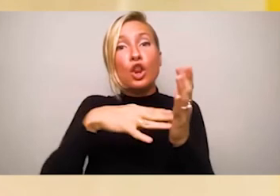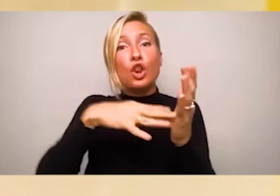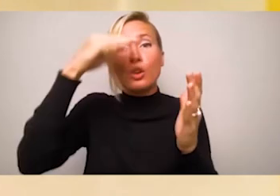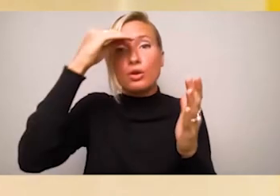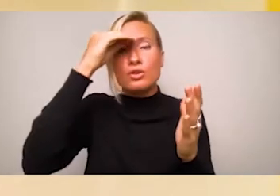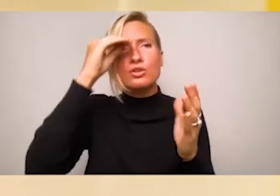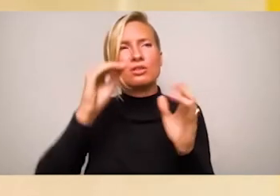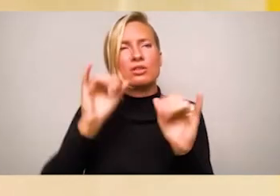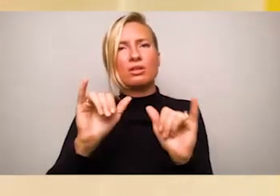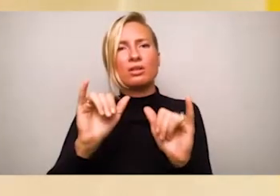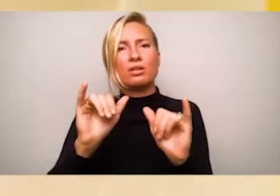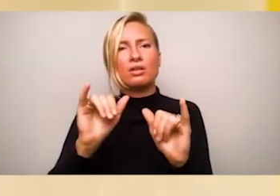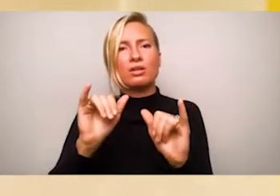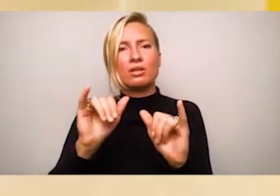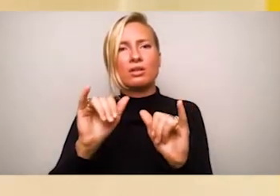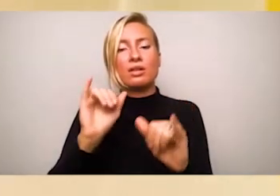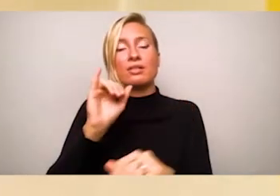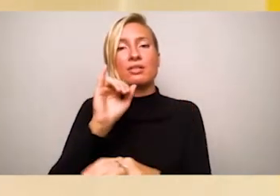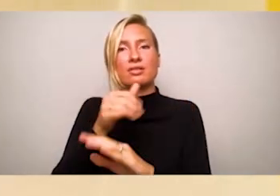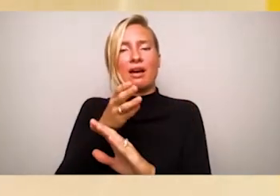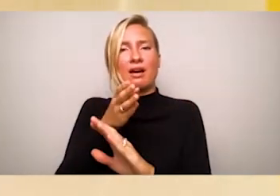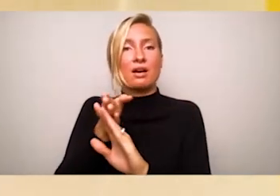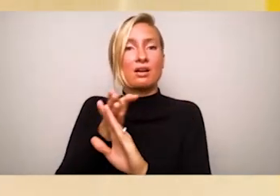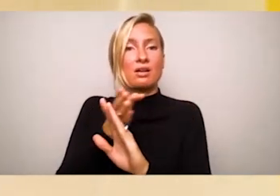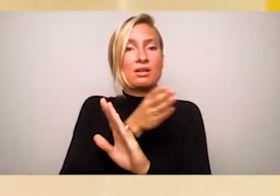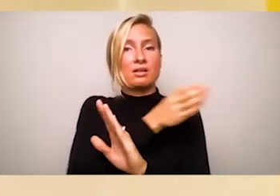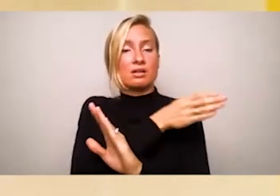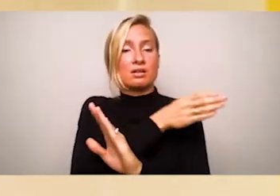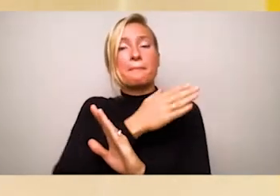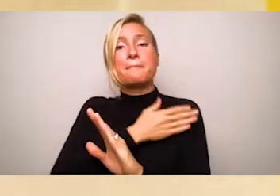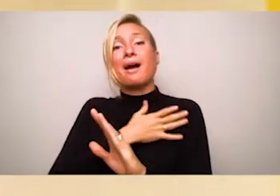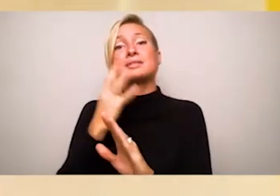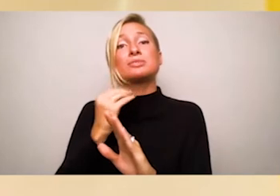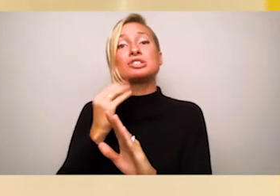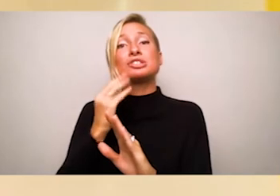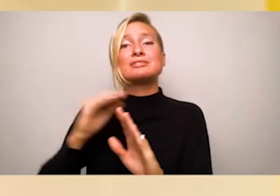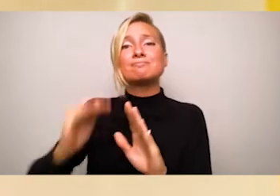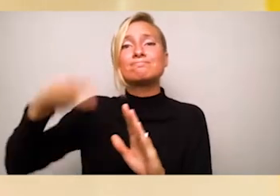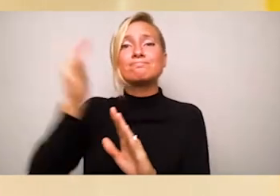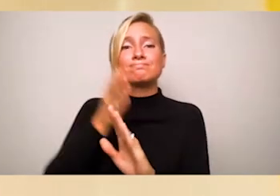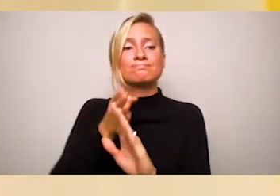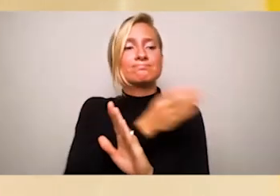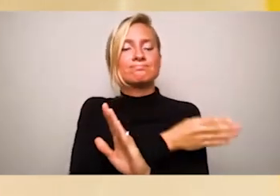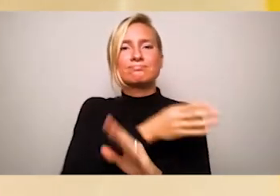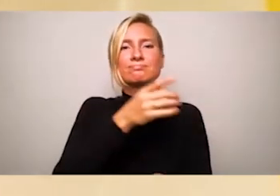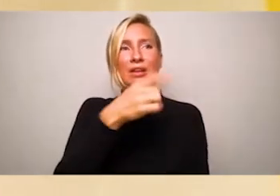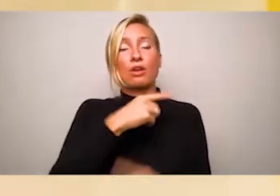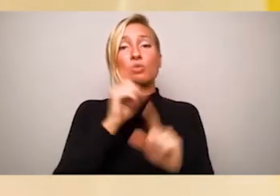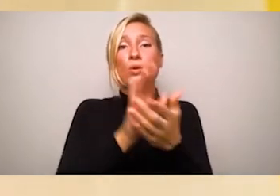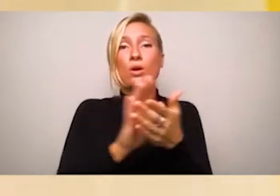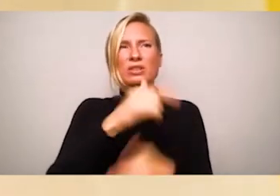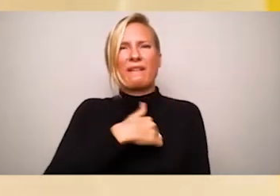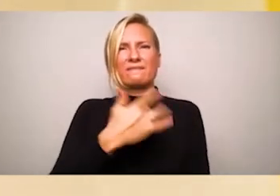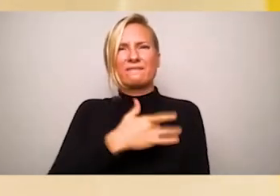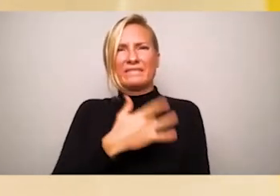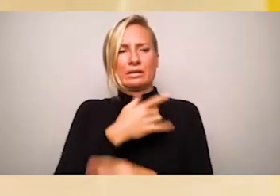childhood needed to be buried for me to be an acceptable adult. It is on campuses still, I fear,